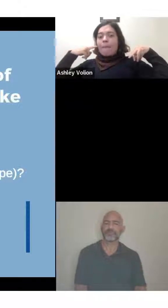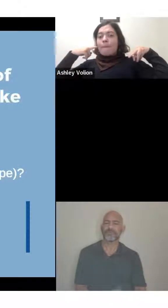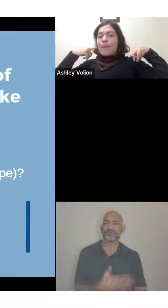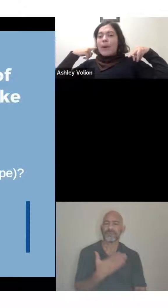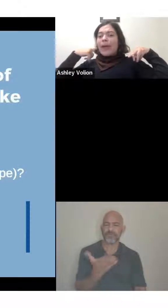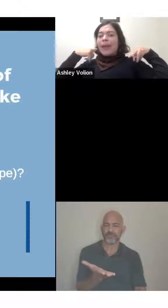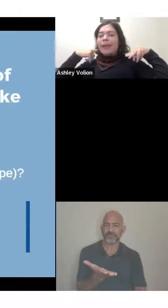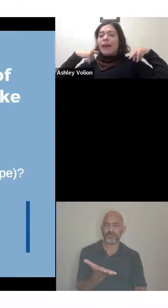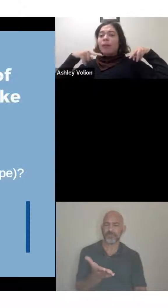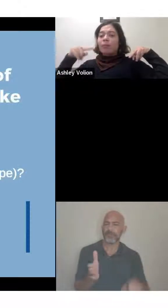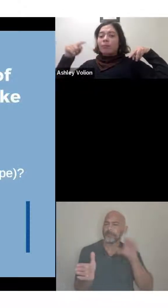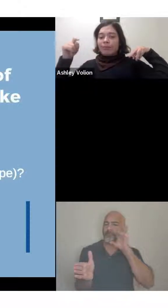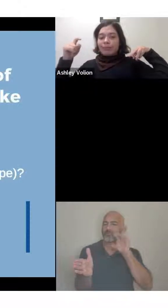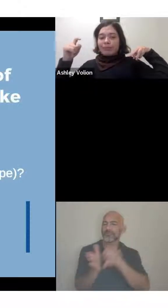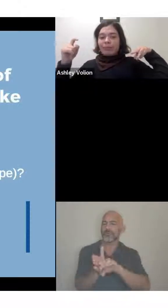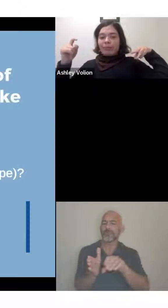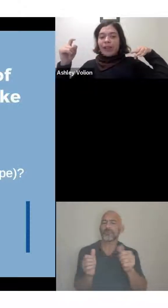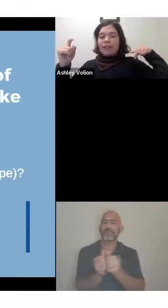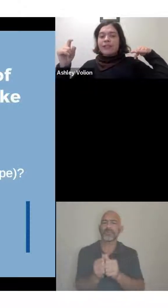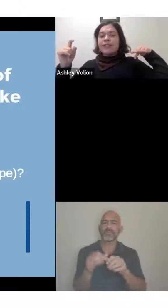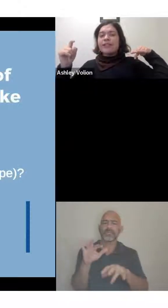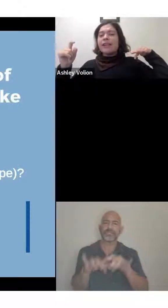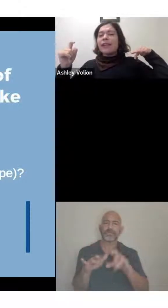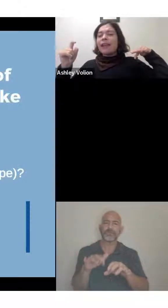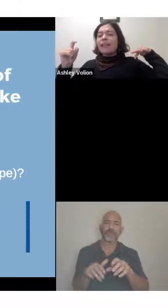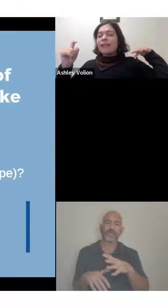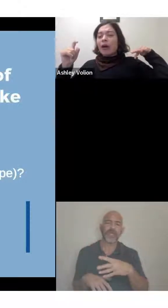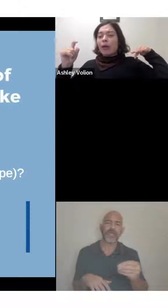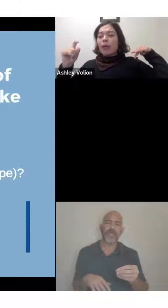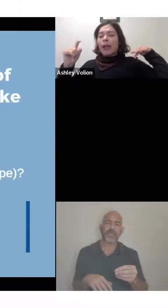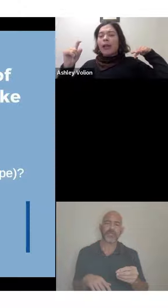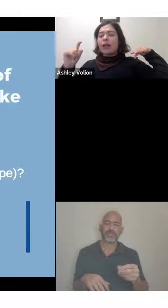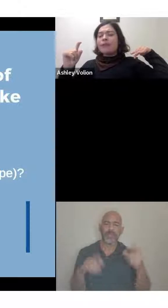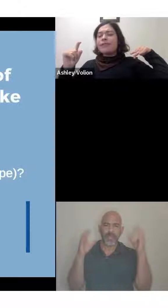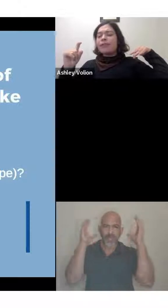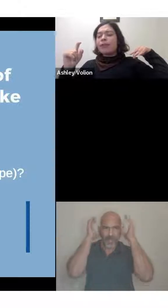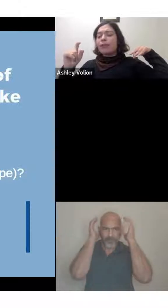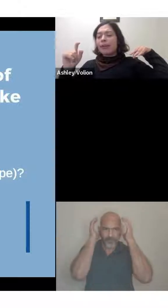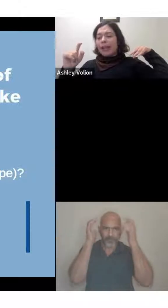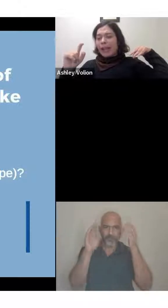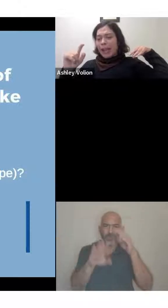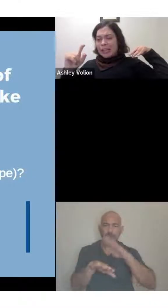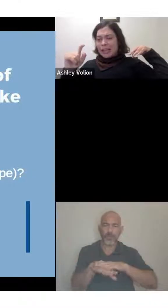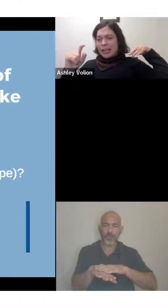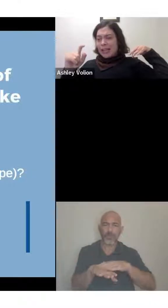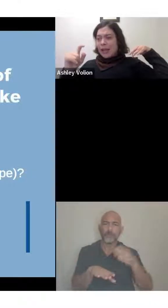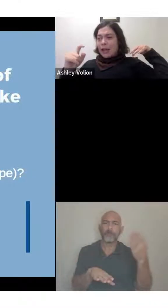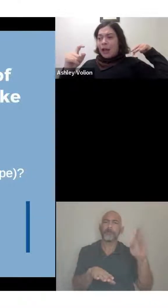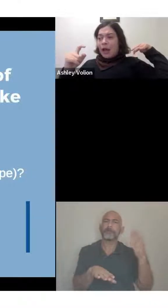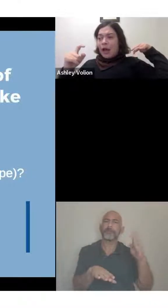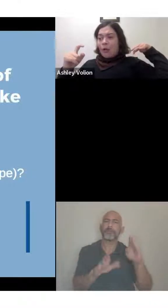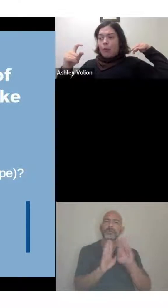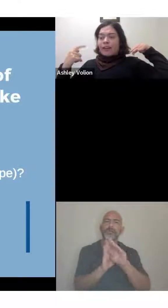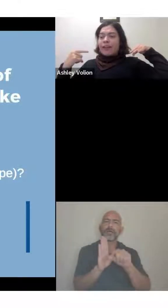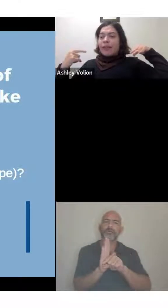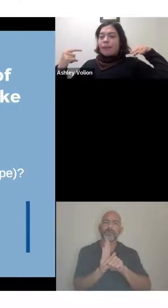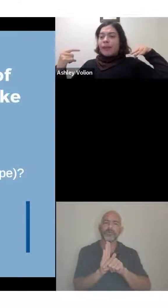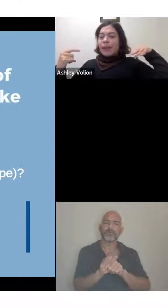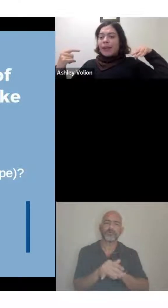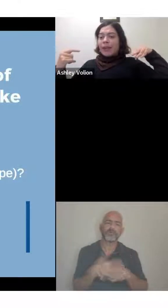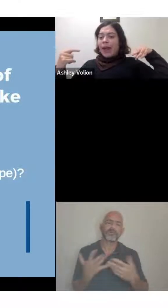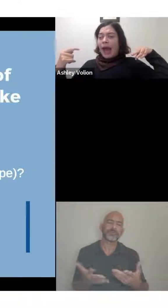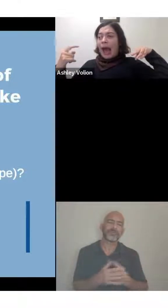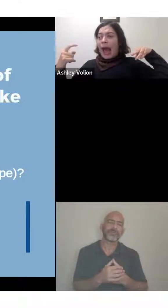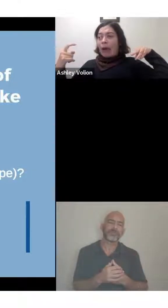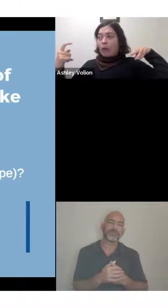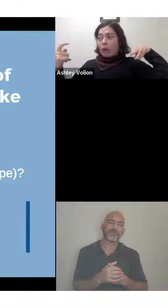But just to let you know, when it comes to communication, whether it